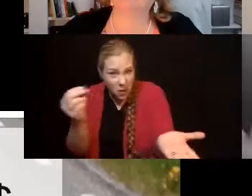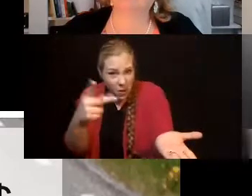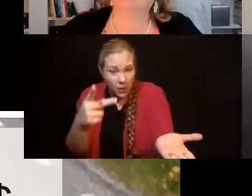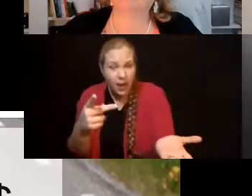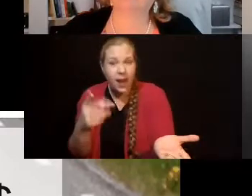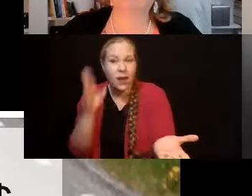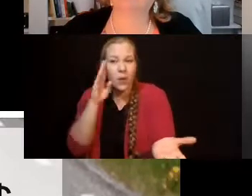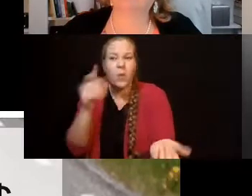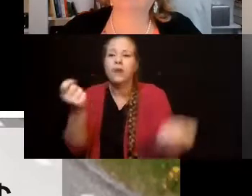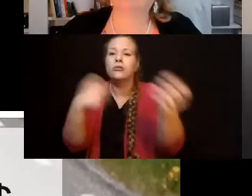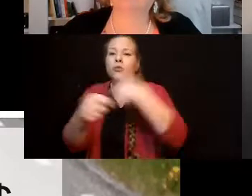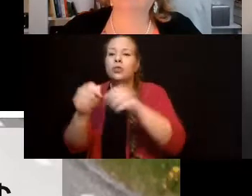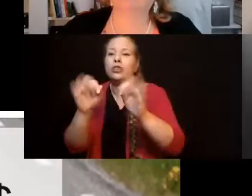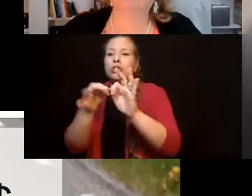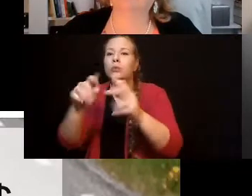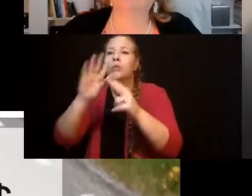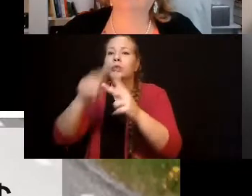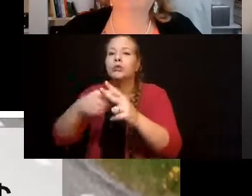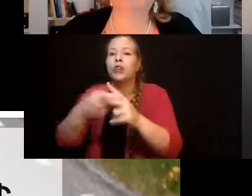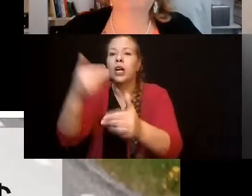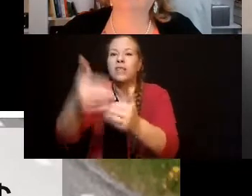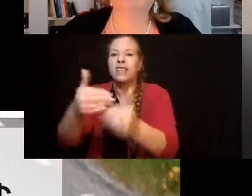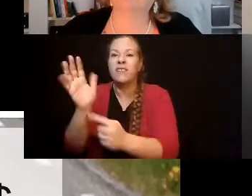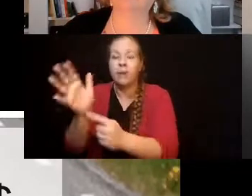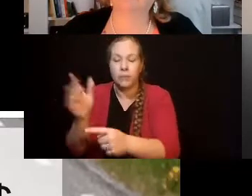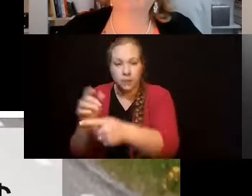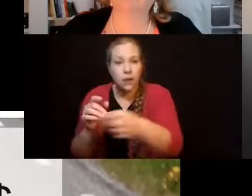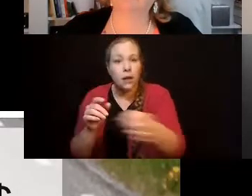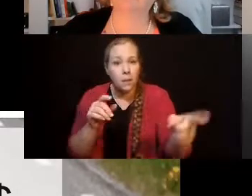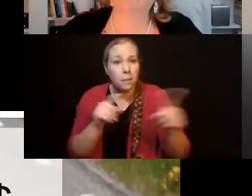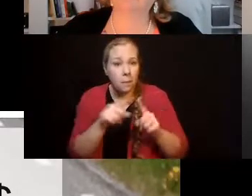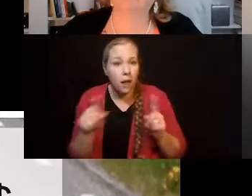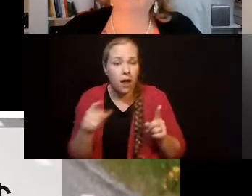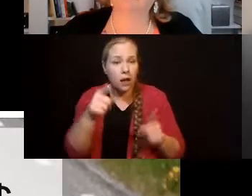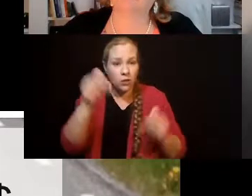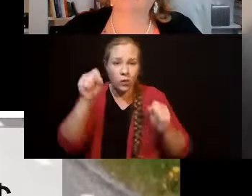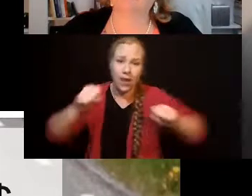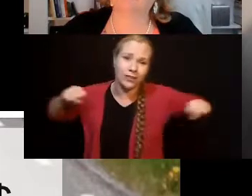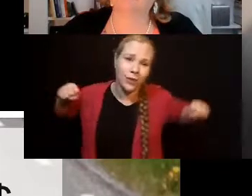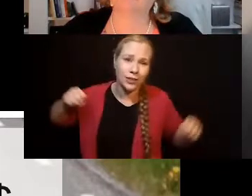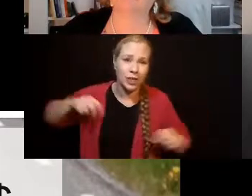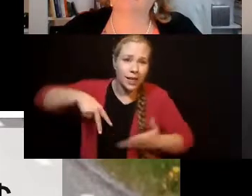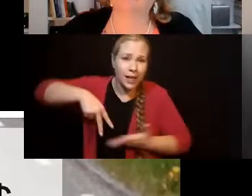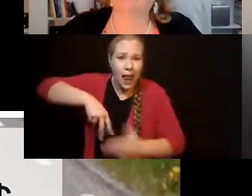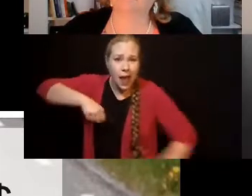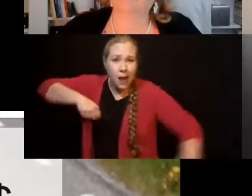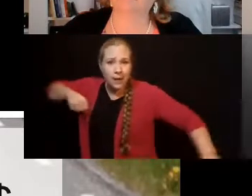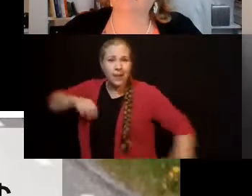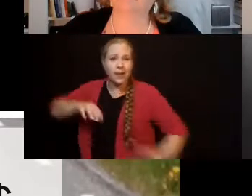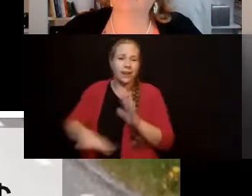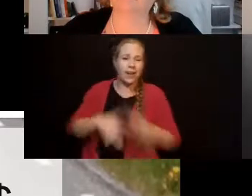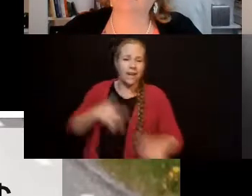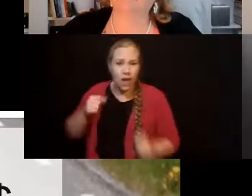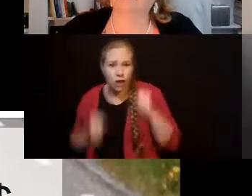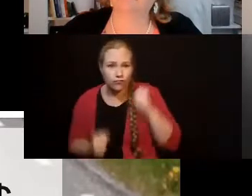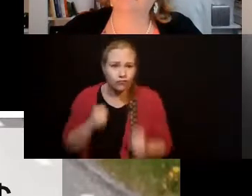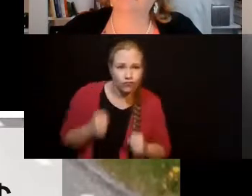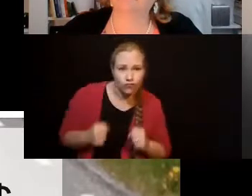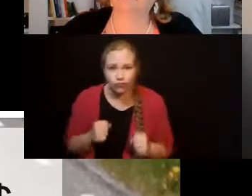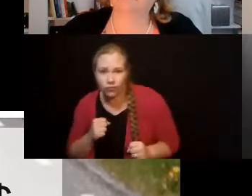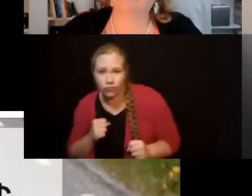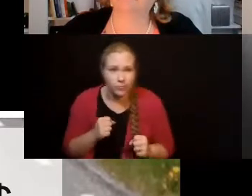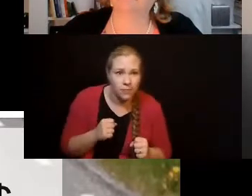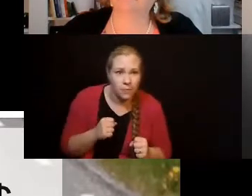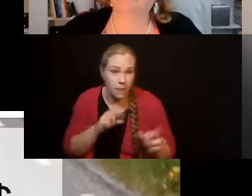Think of a question for Darla. There's a few that trickled in, but we'll ask you at the end. So thanks, everyone. We'll be back at about just